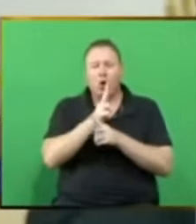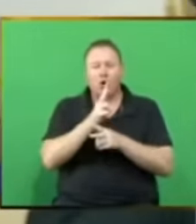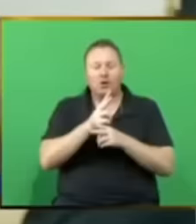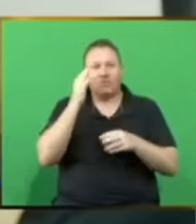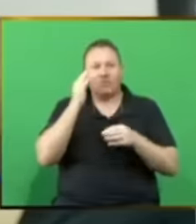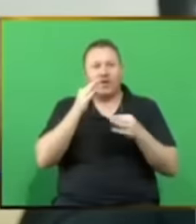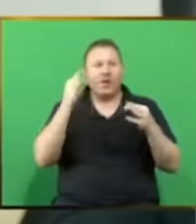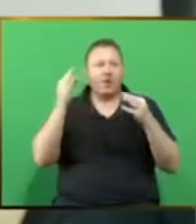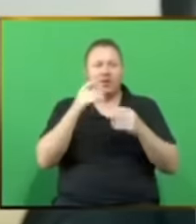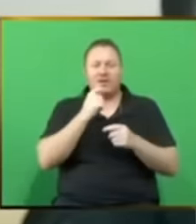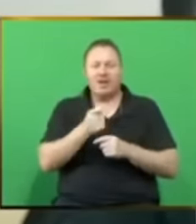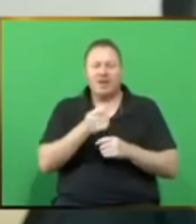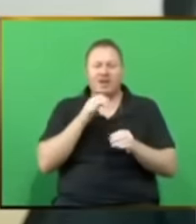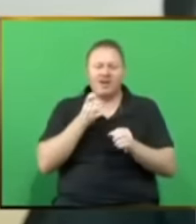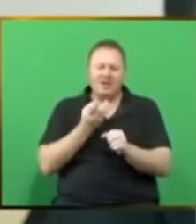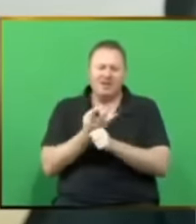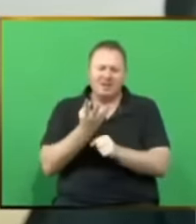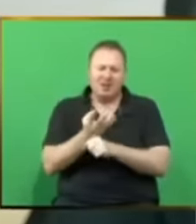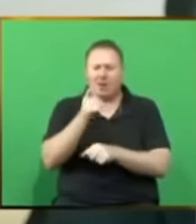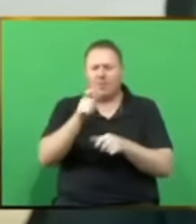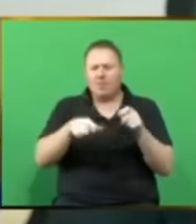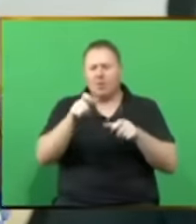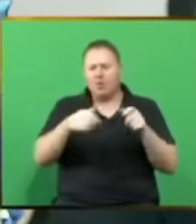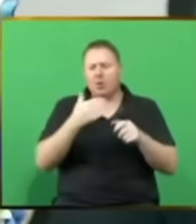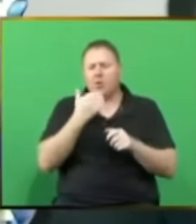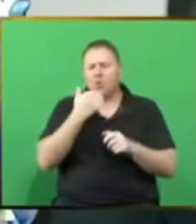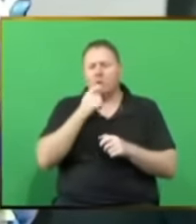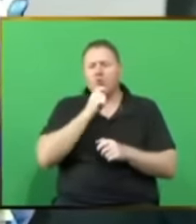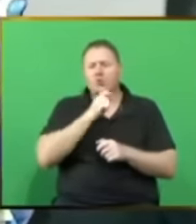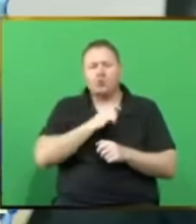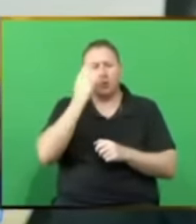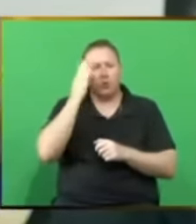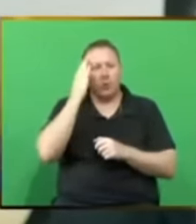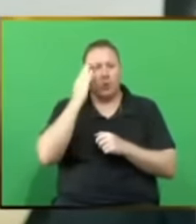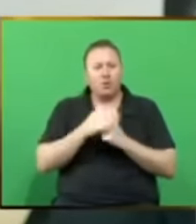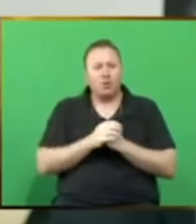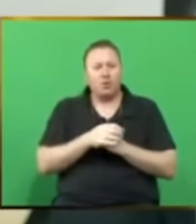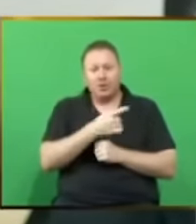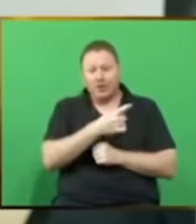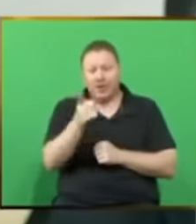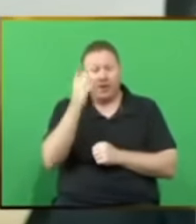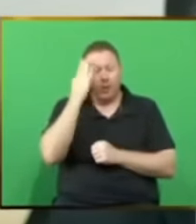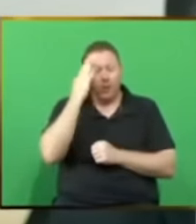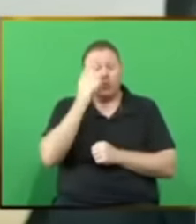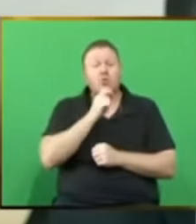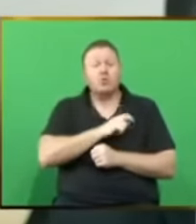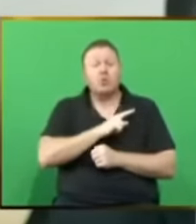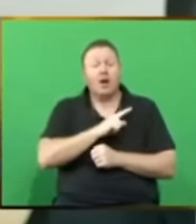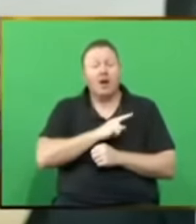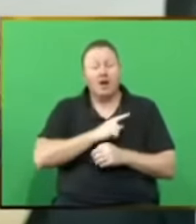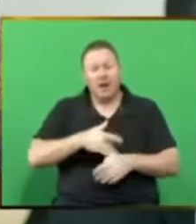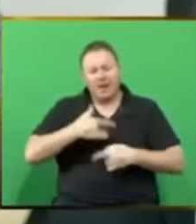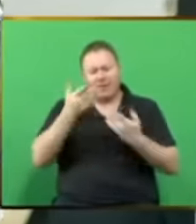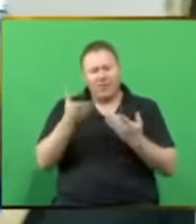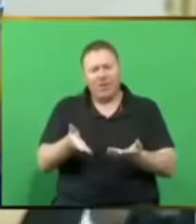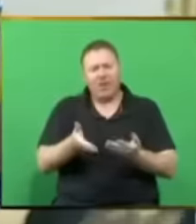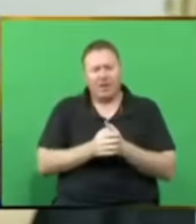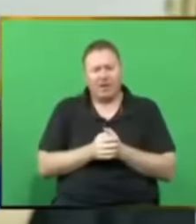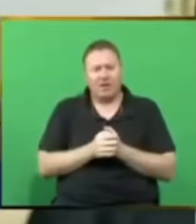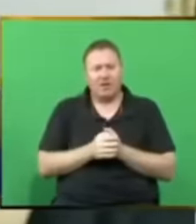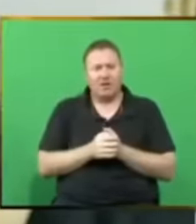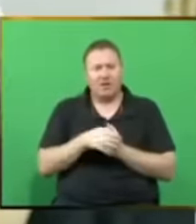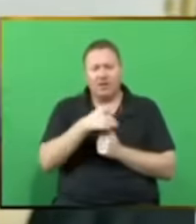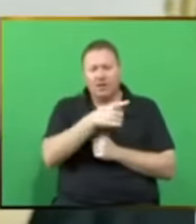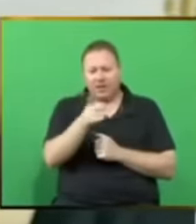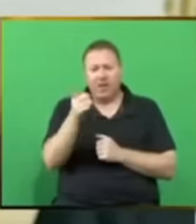those who know the truth. They know the truth because they live it. They know what was told to